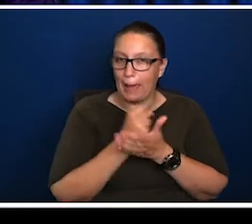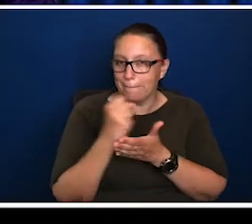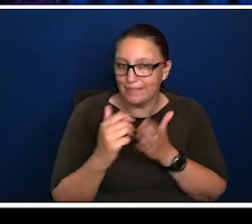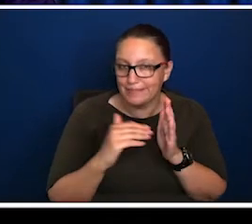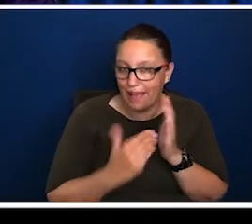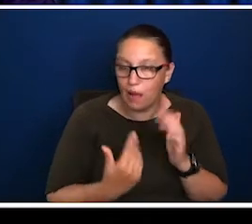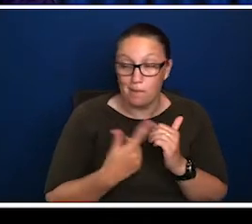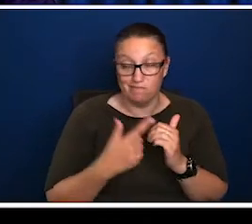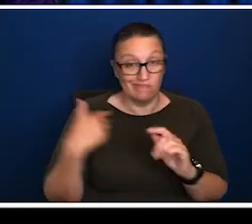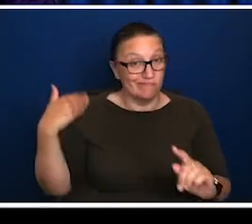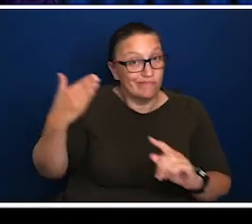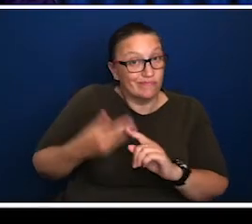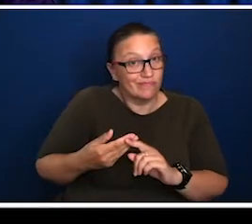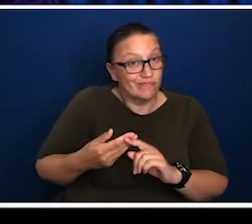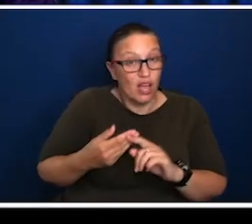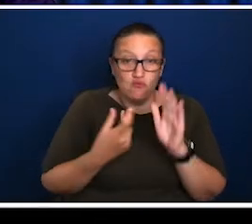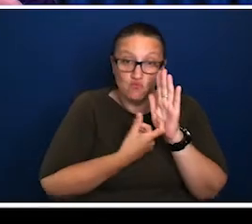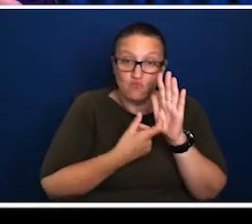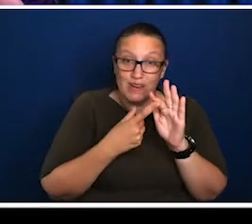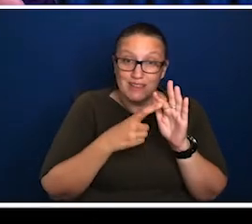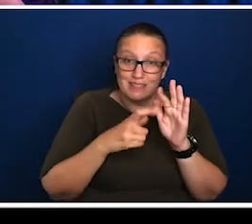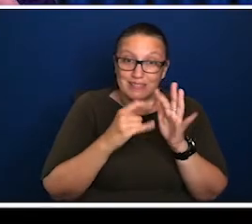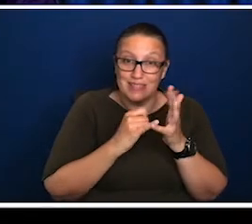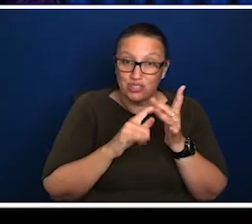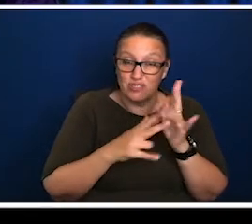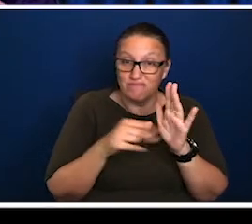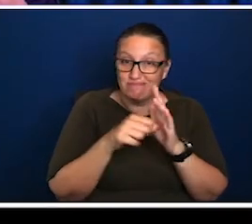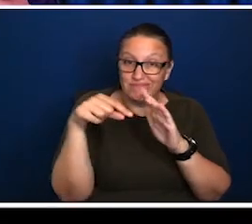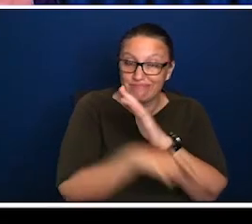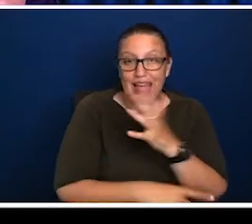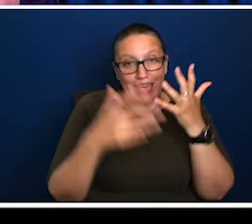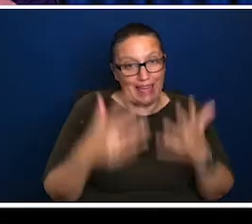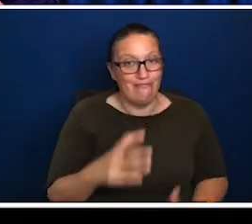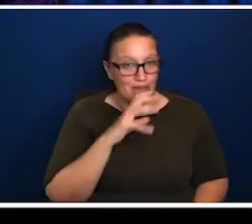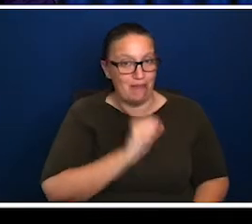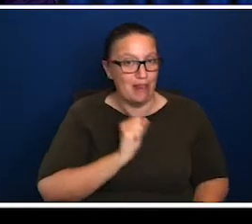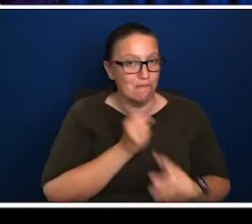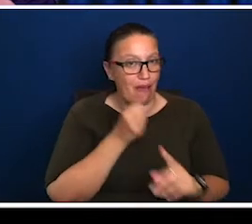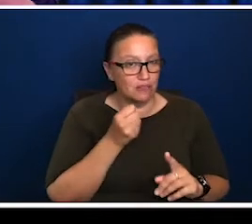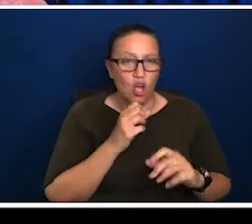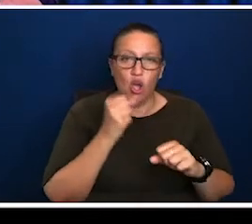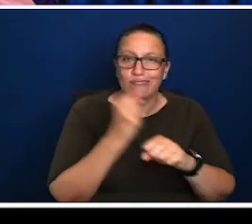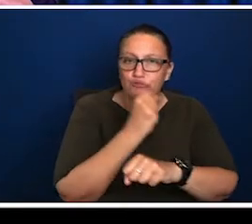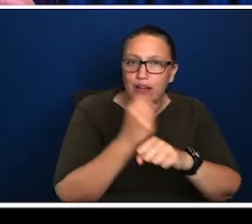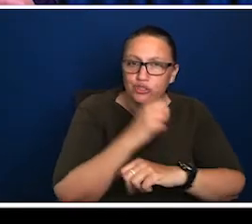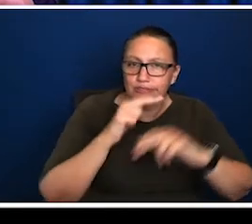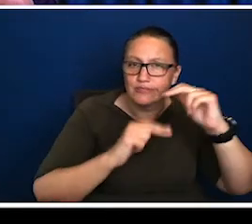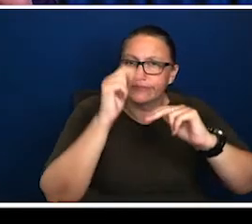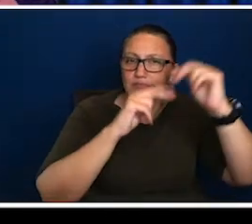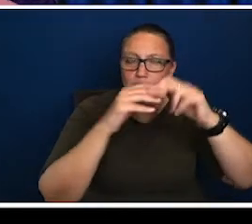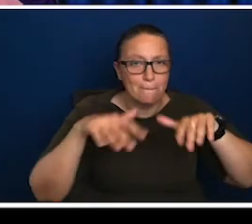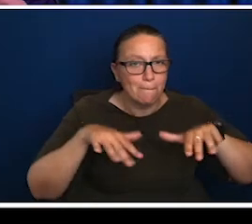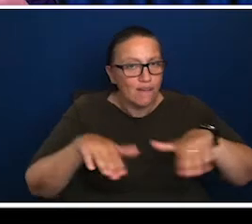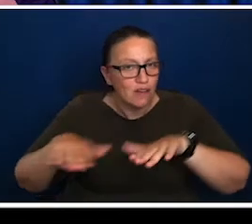most recessions up until this point tend to be very male heavy. So construction, manufacturing, they bear the brunt of all the